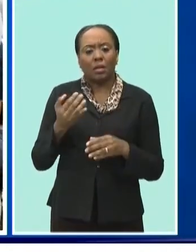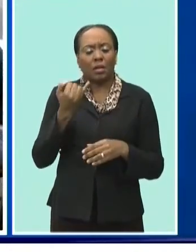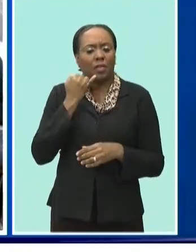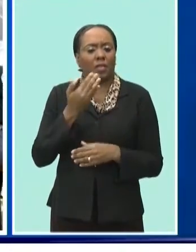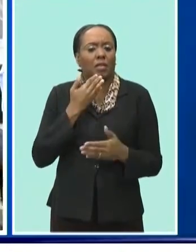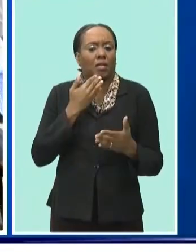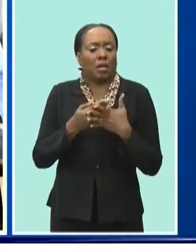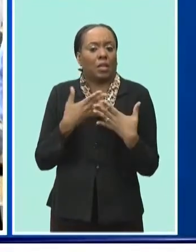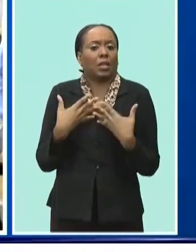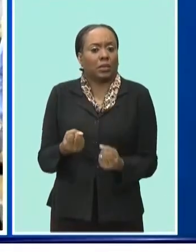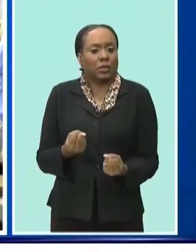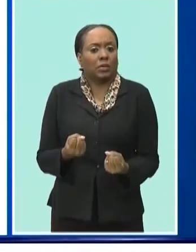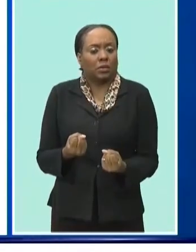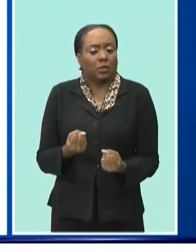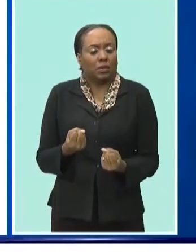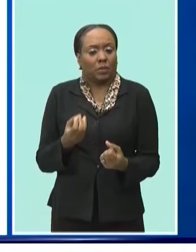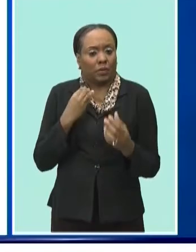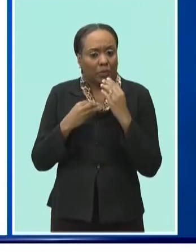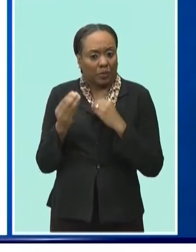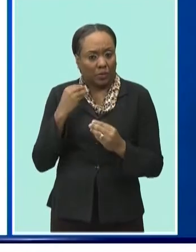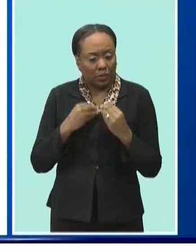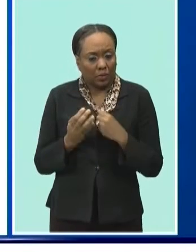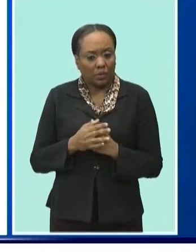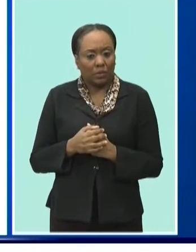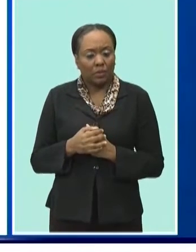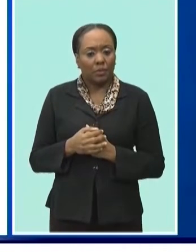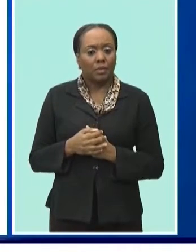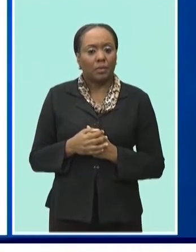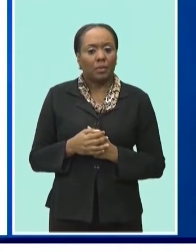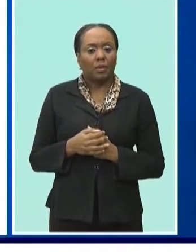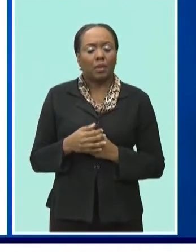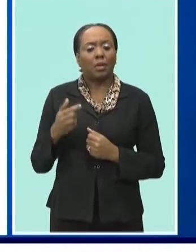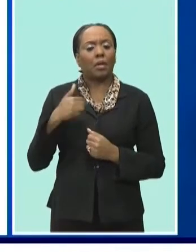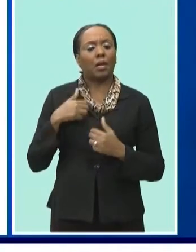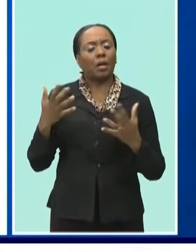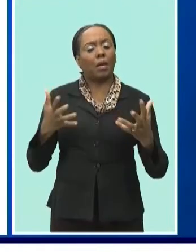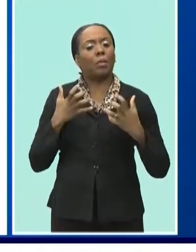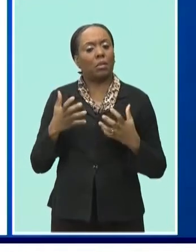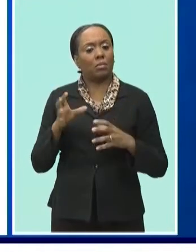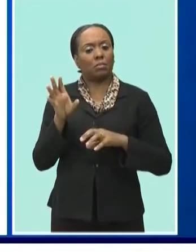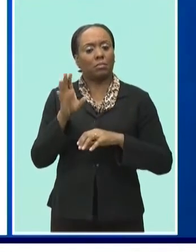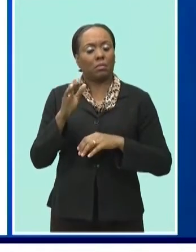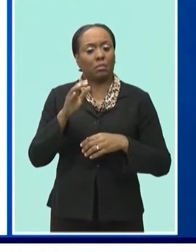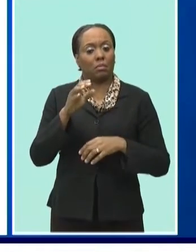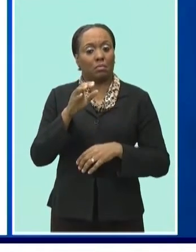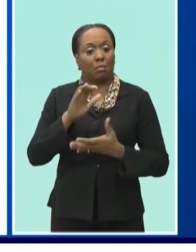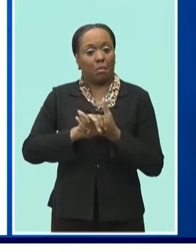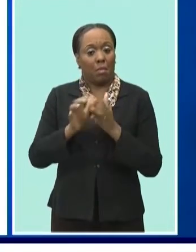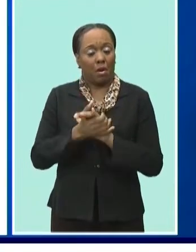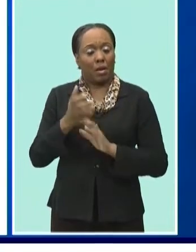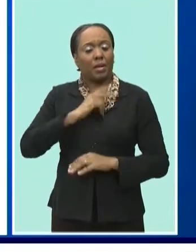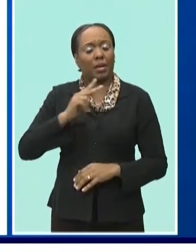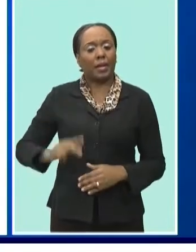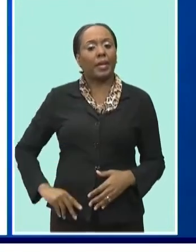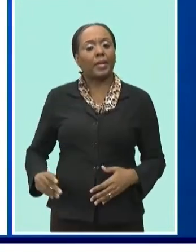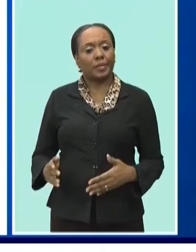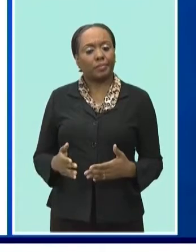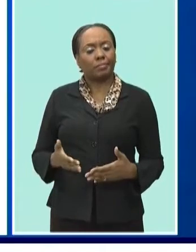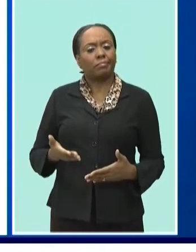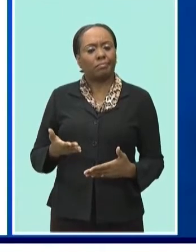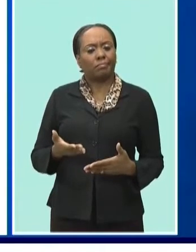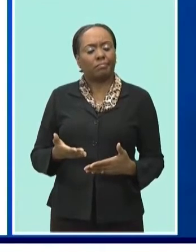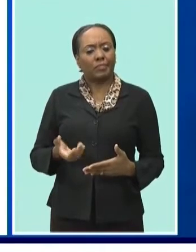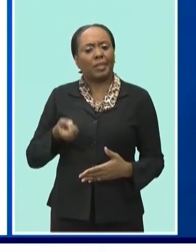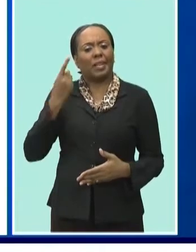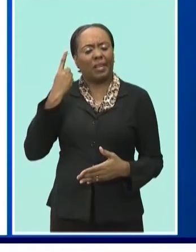inputs that go in and perhaps that challenge I want to place before Burger King today. But not just Burger